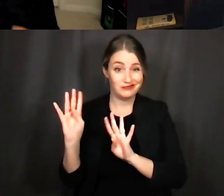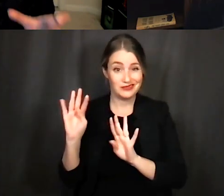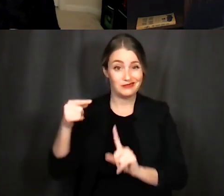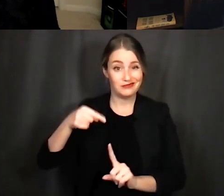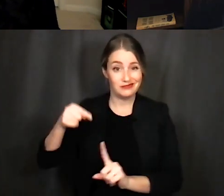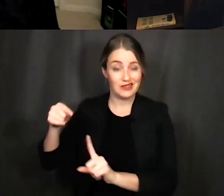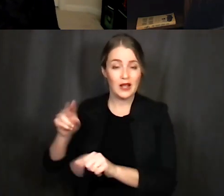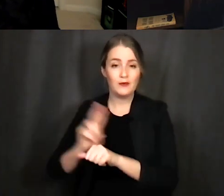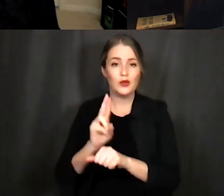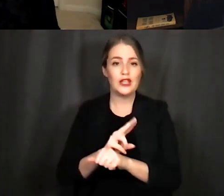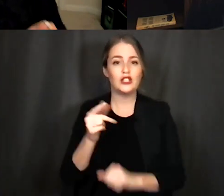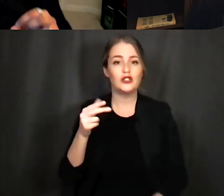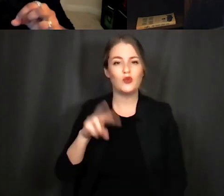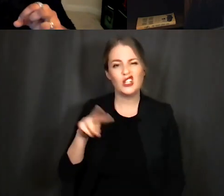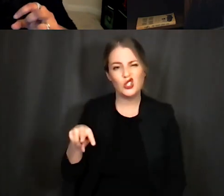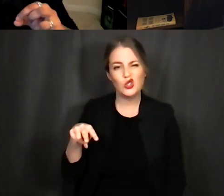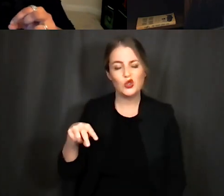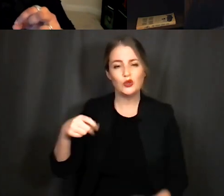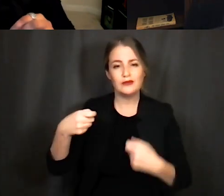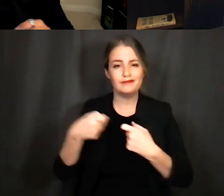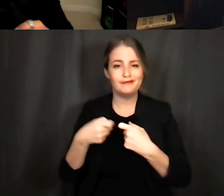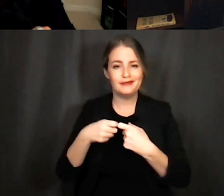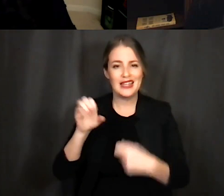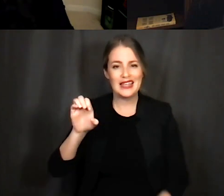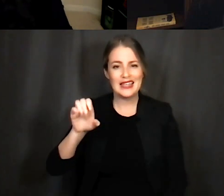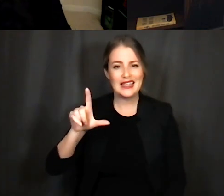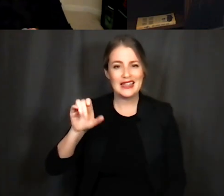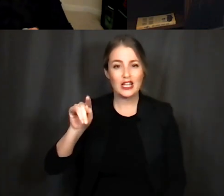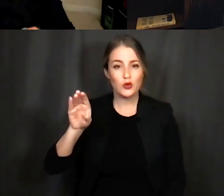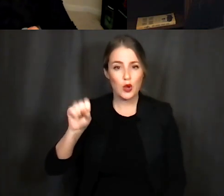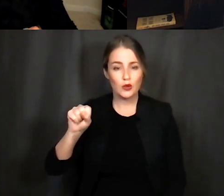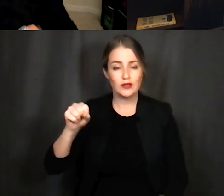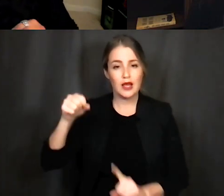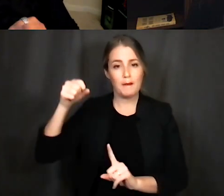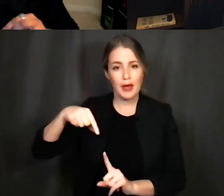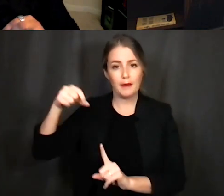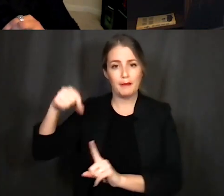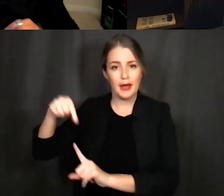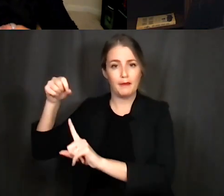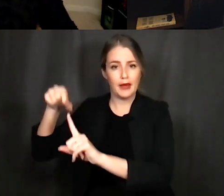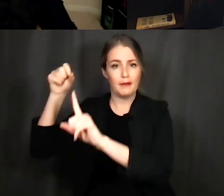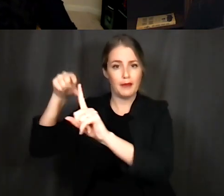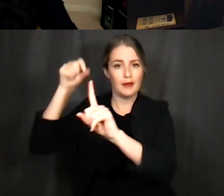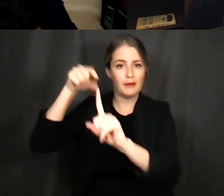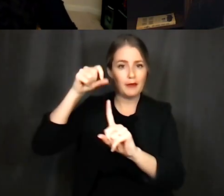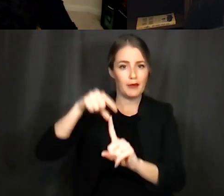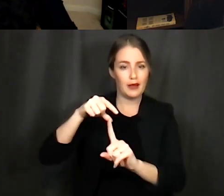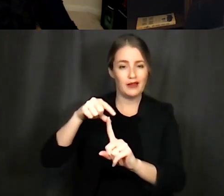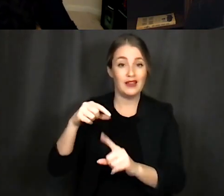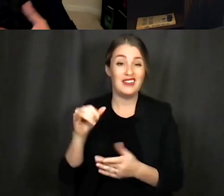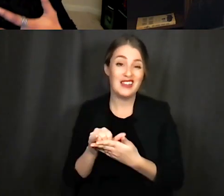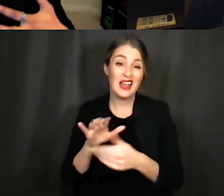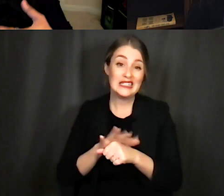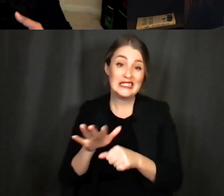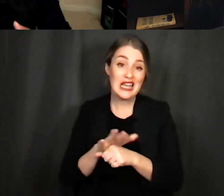those 22 electrodes to activate just 22 portions of that cochlear is enough to